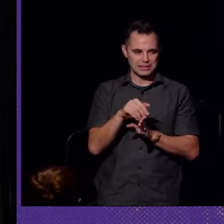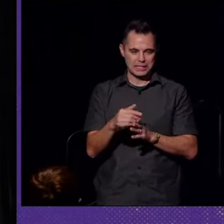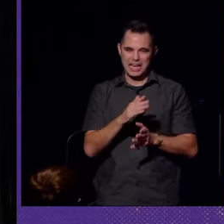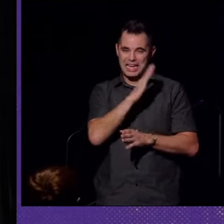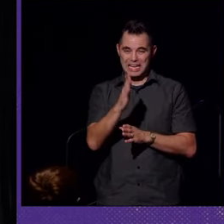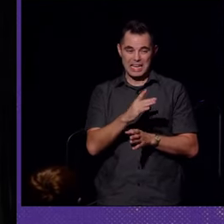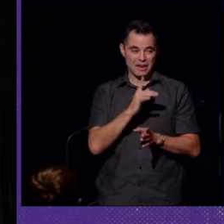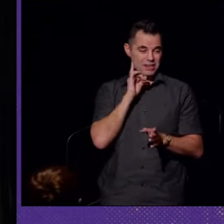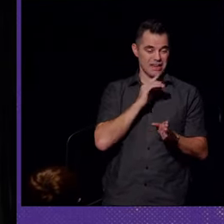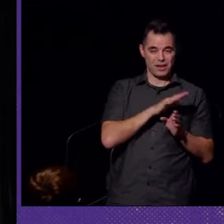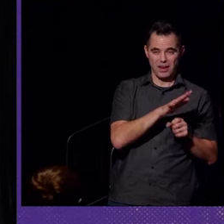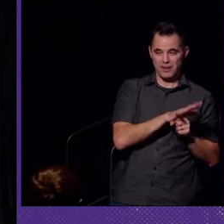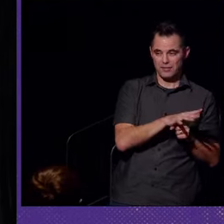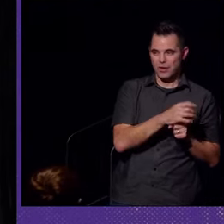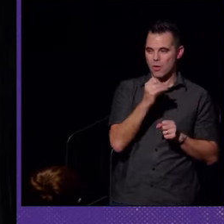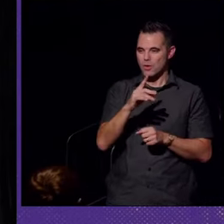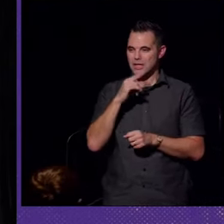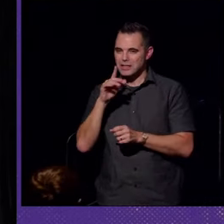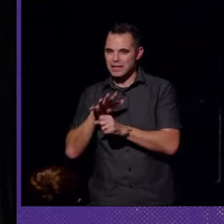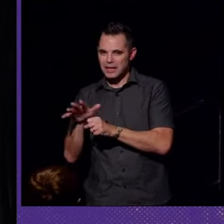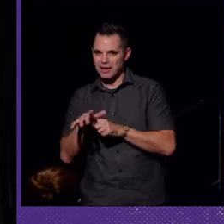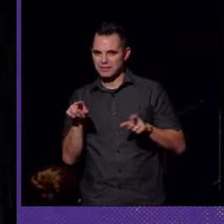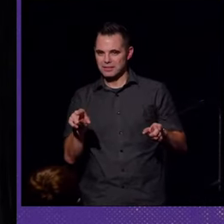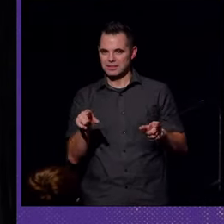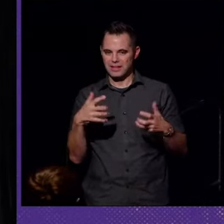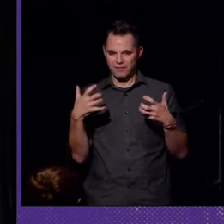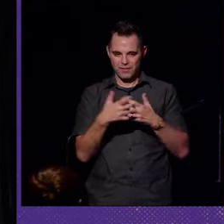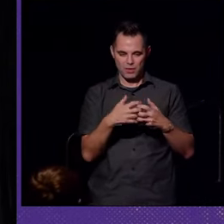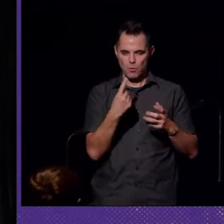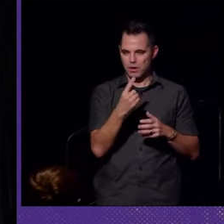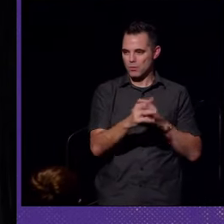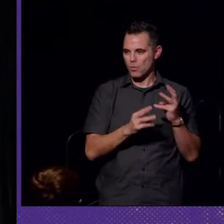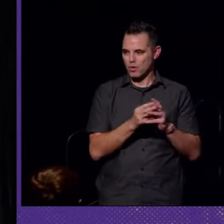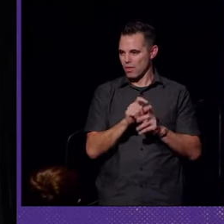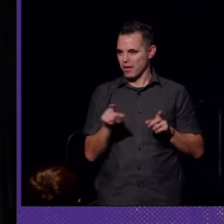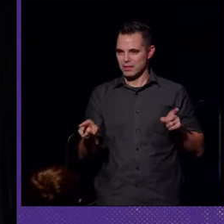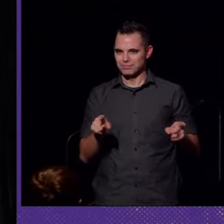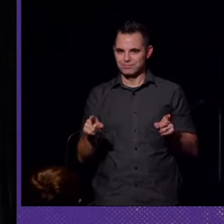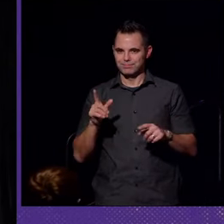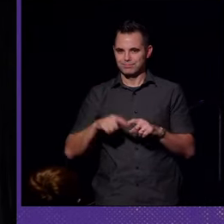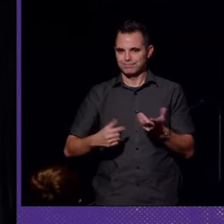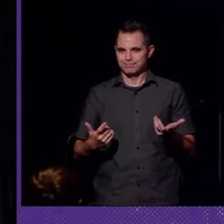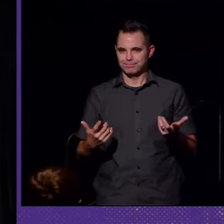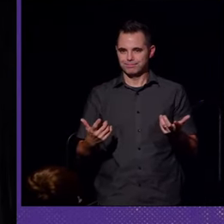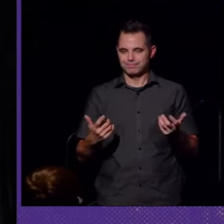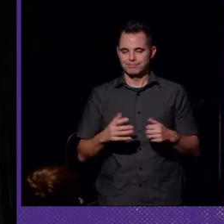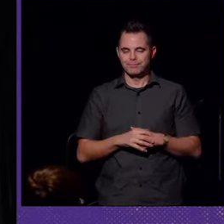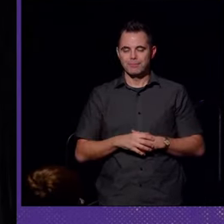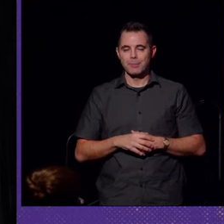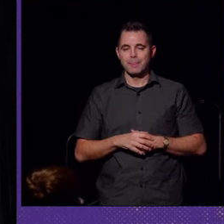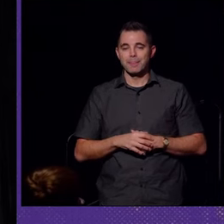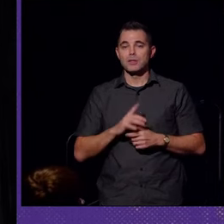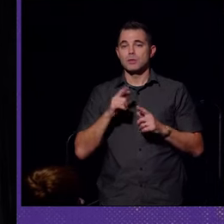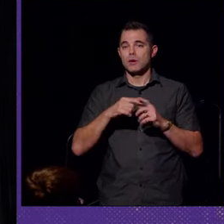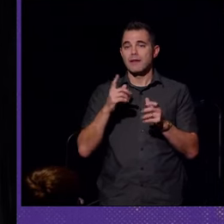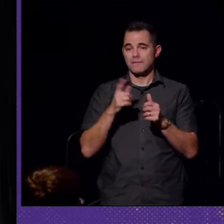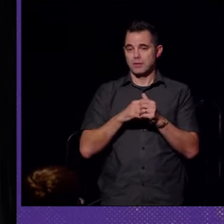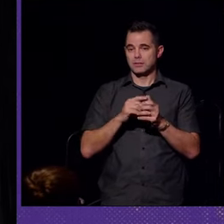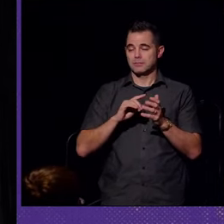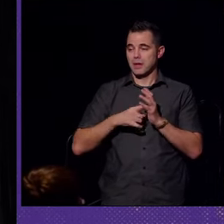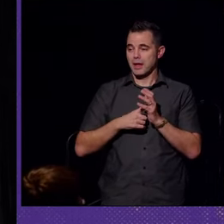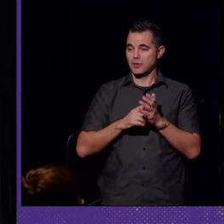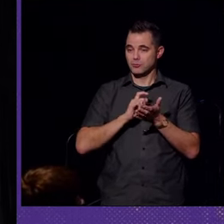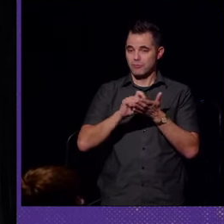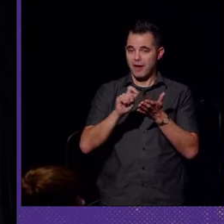never quite deaf enough or hearing enough to fit in one world or the other. So when I first began